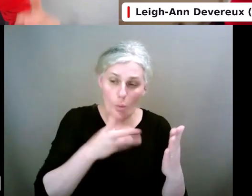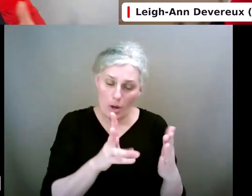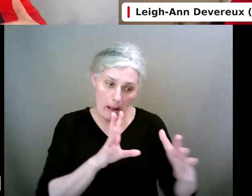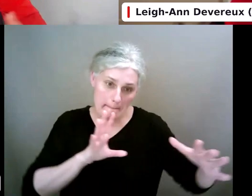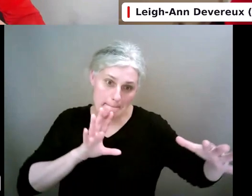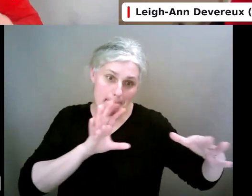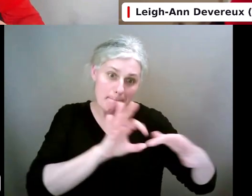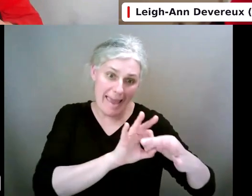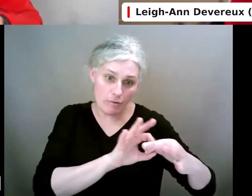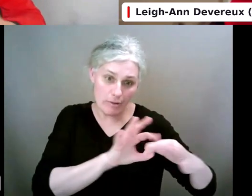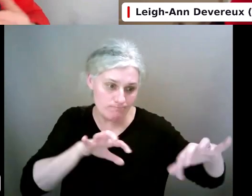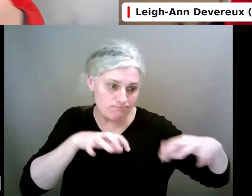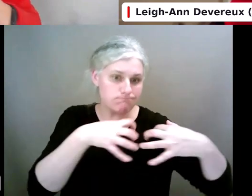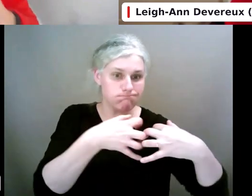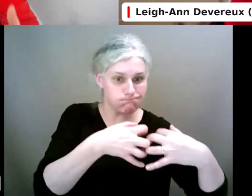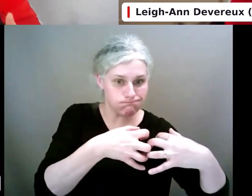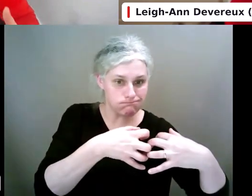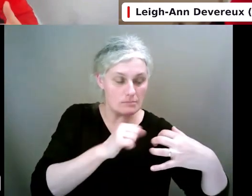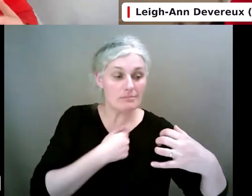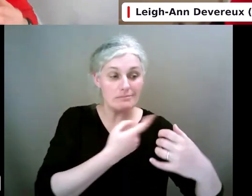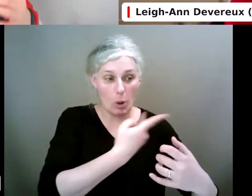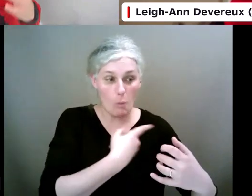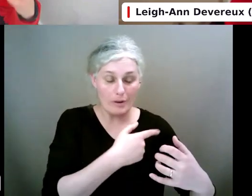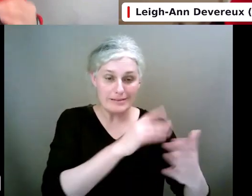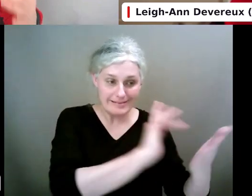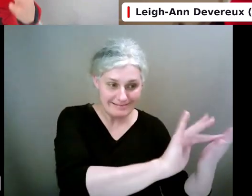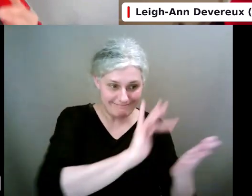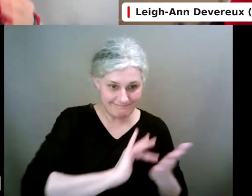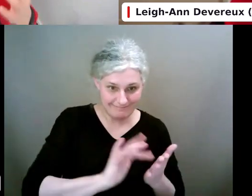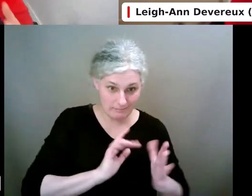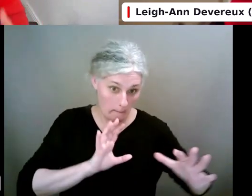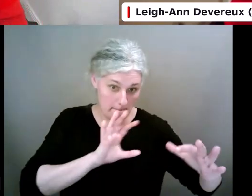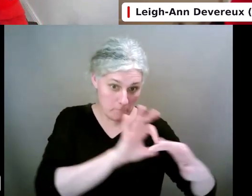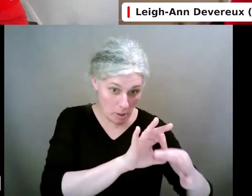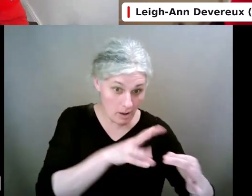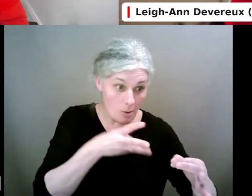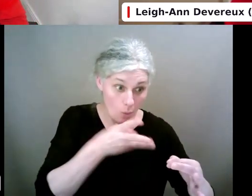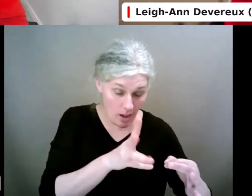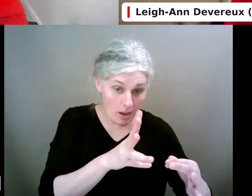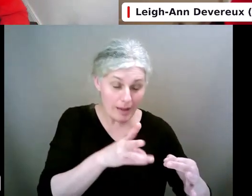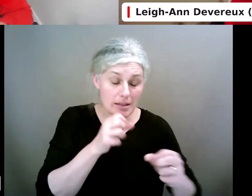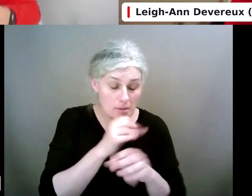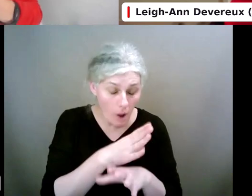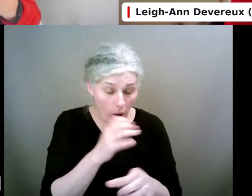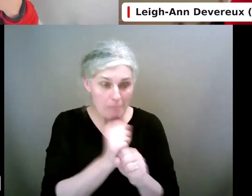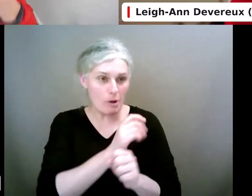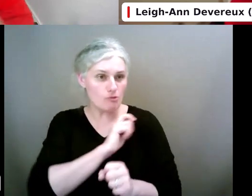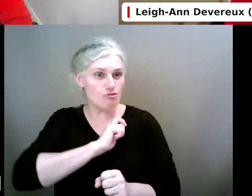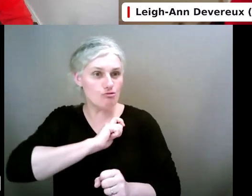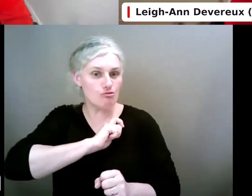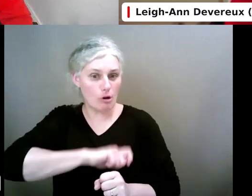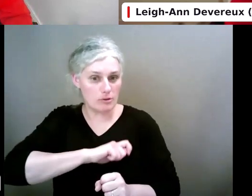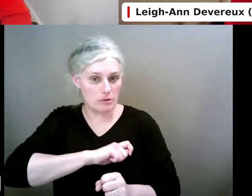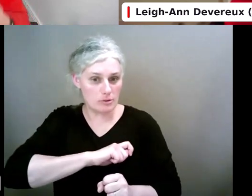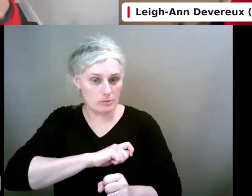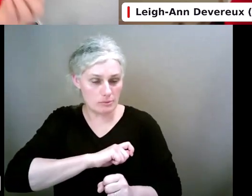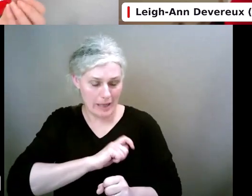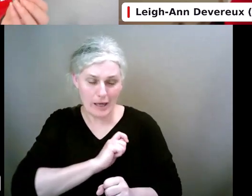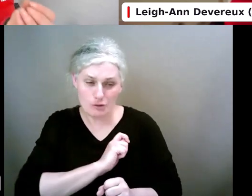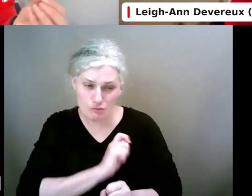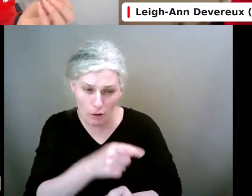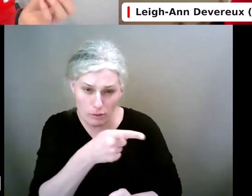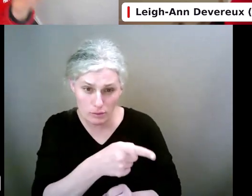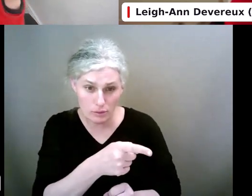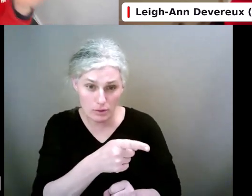You're going to do the Snapchat pairing. You're going to do the settings with them. And this is all about trust. And if there's something going on online,